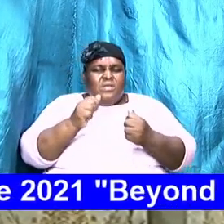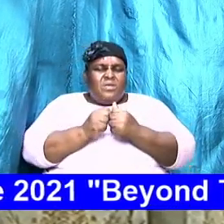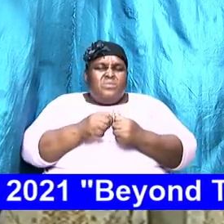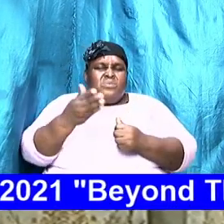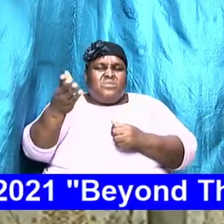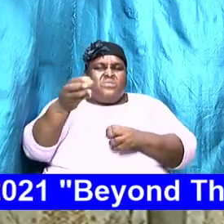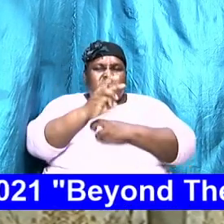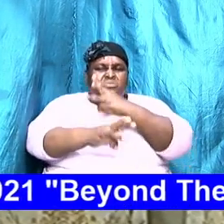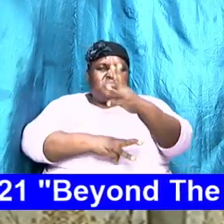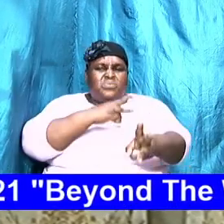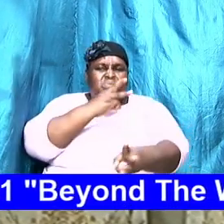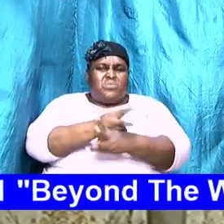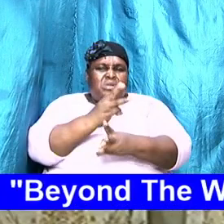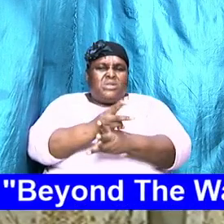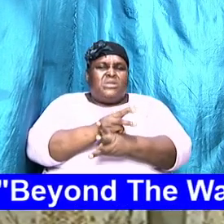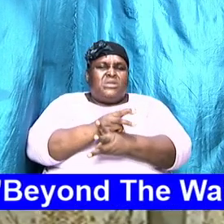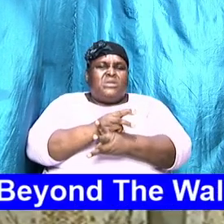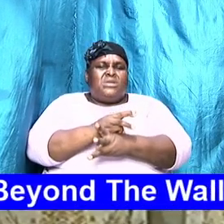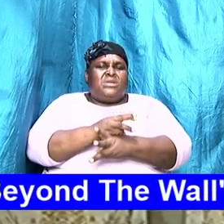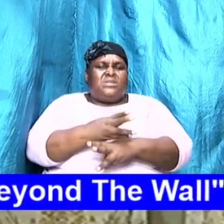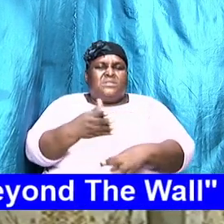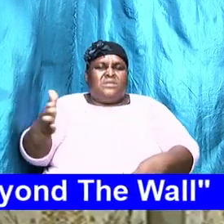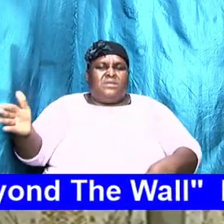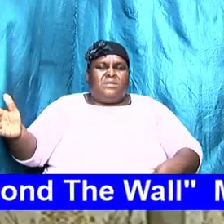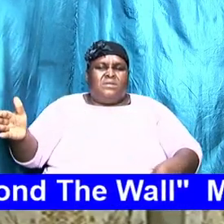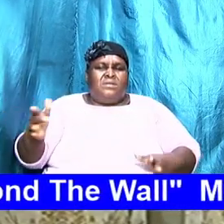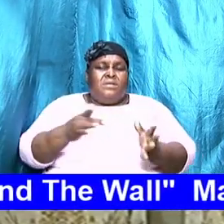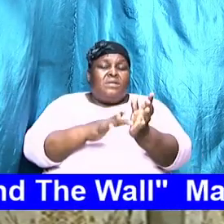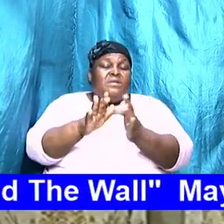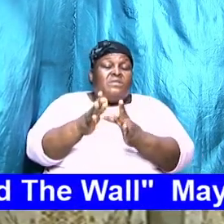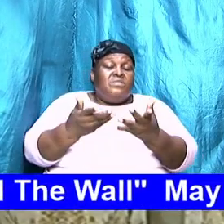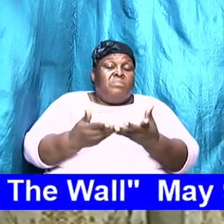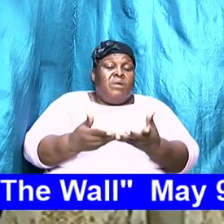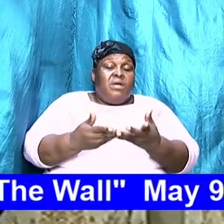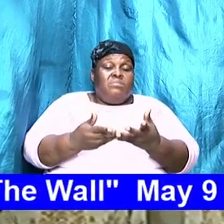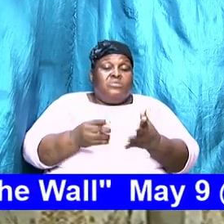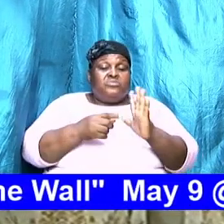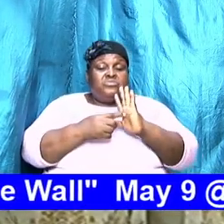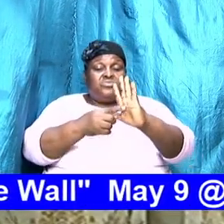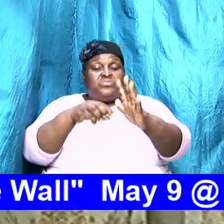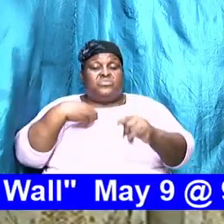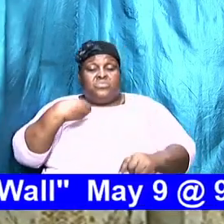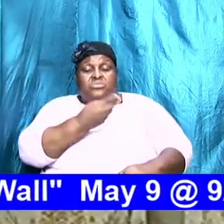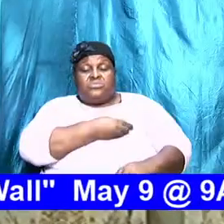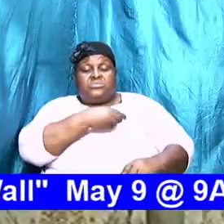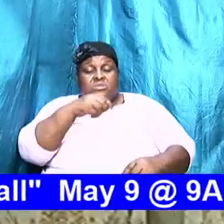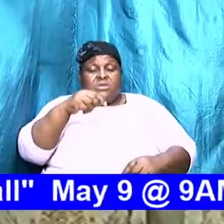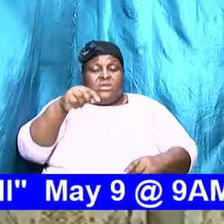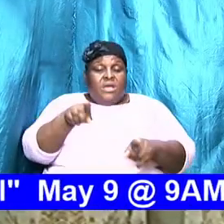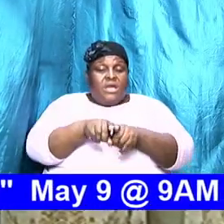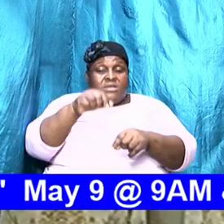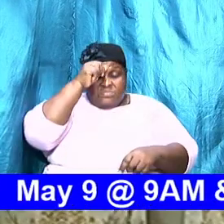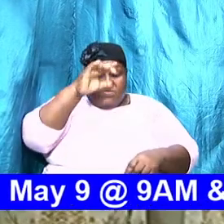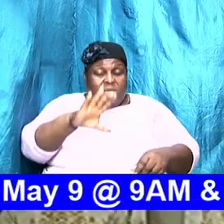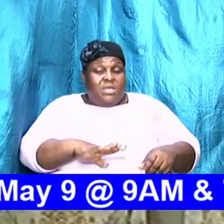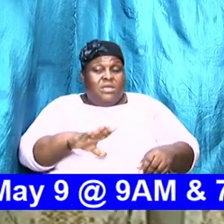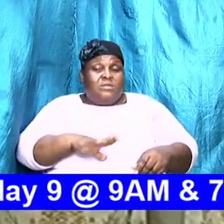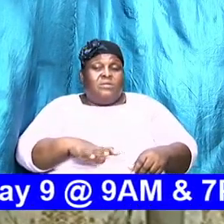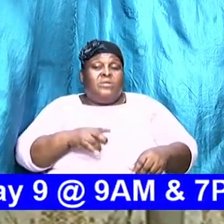Bible from Old Testament times coming around showed us that as men we are